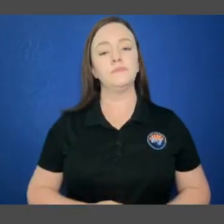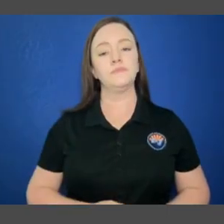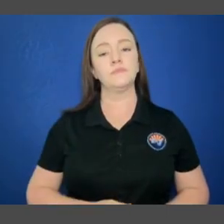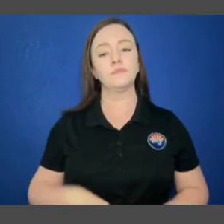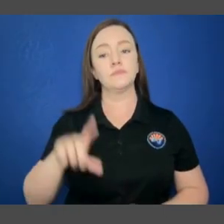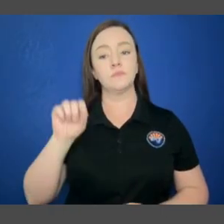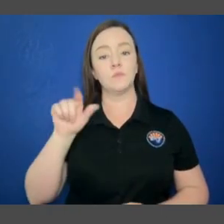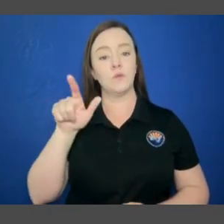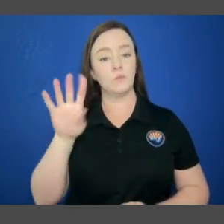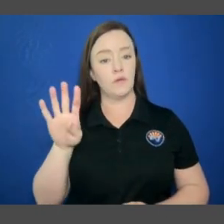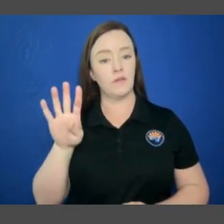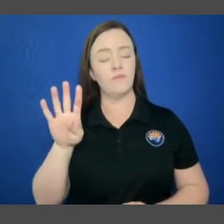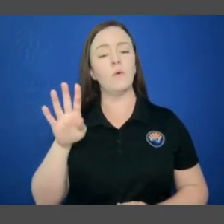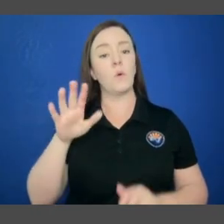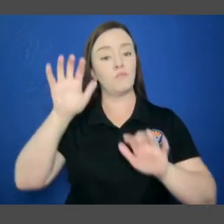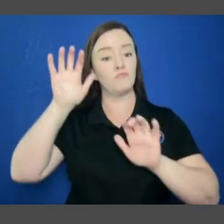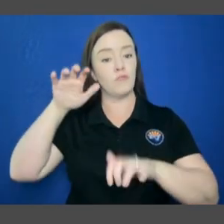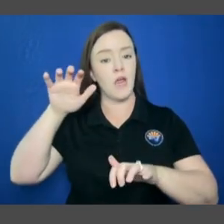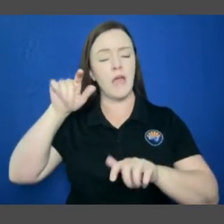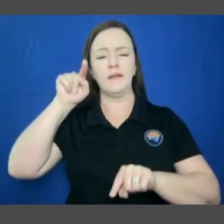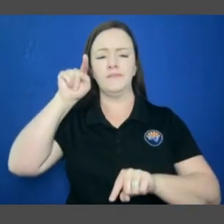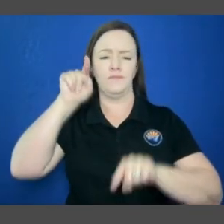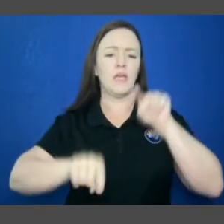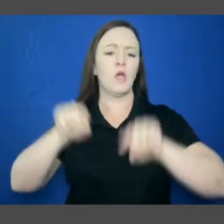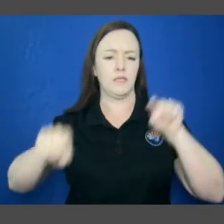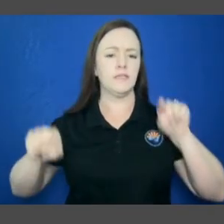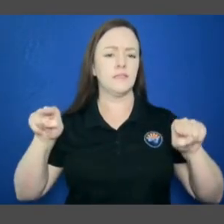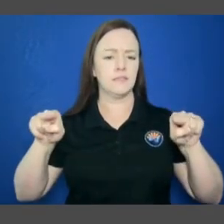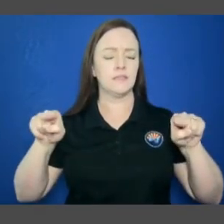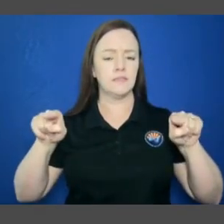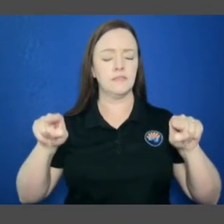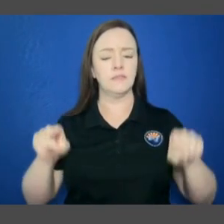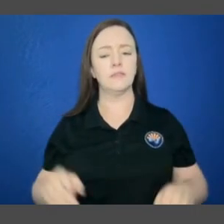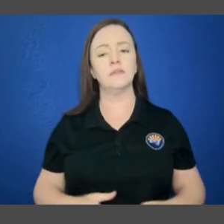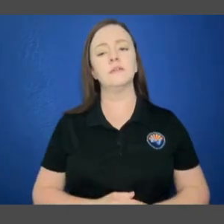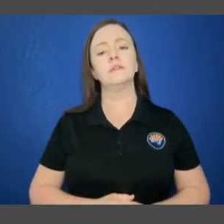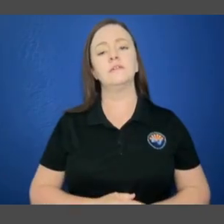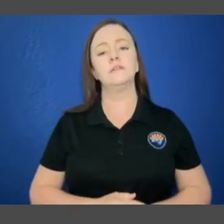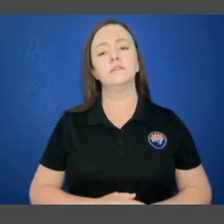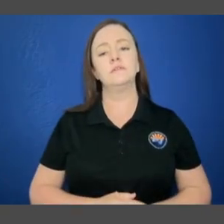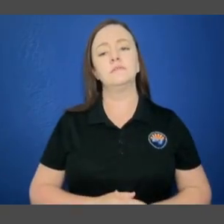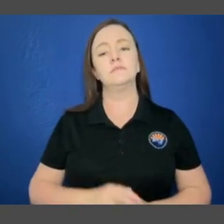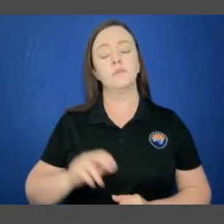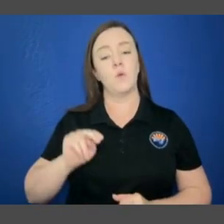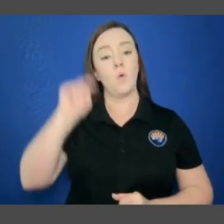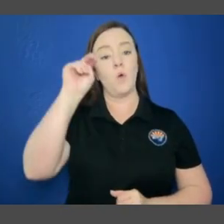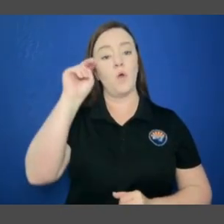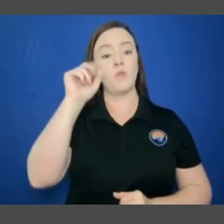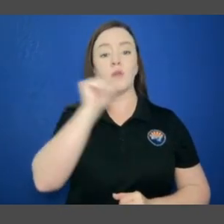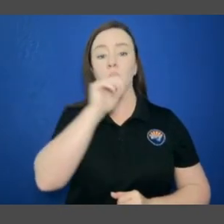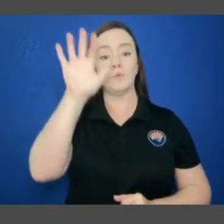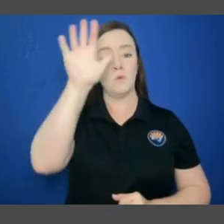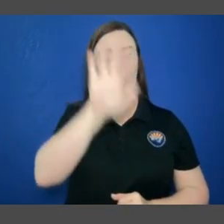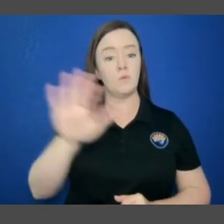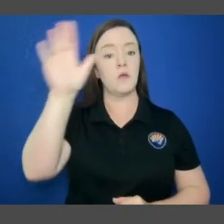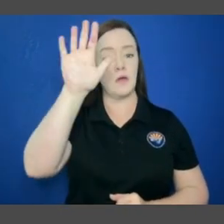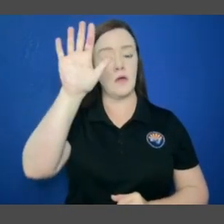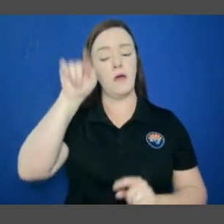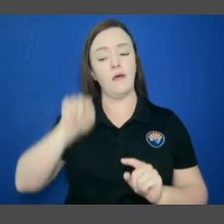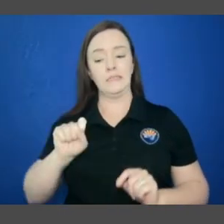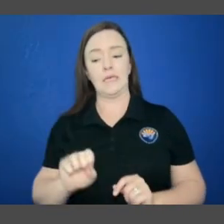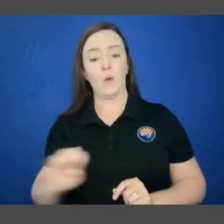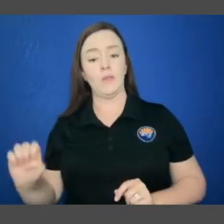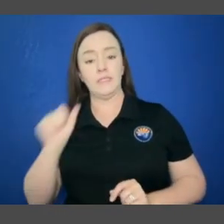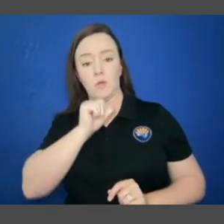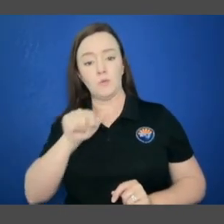2024 varied significantly in terms of monsoon precipitation. Many locations across northern Arizona